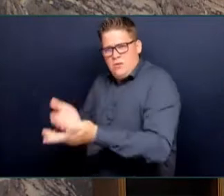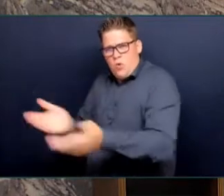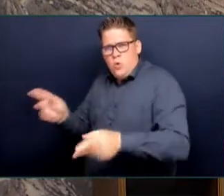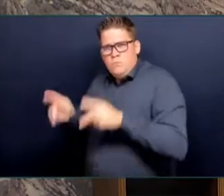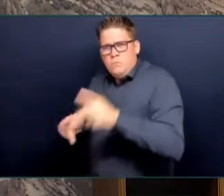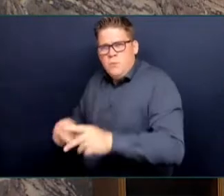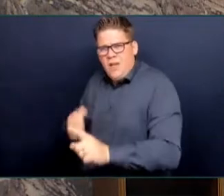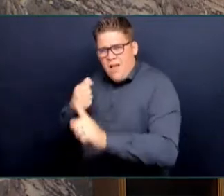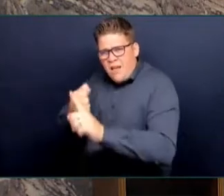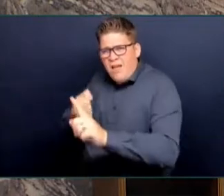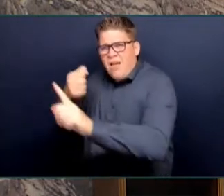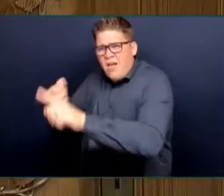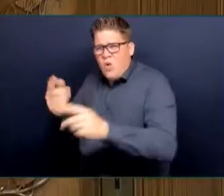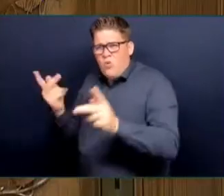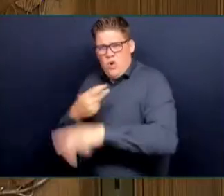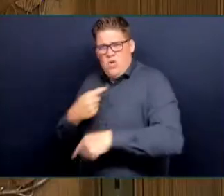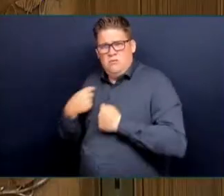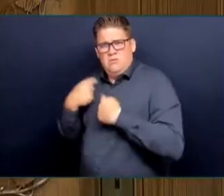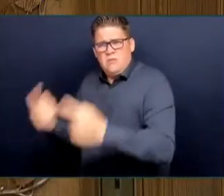system?